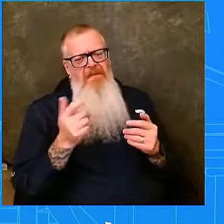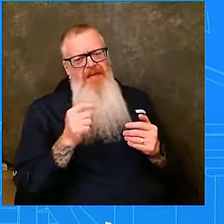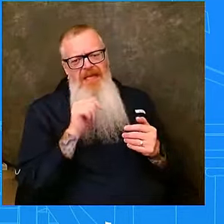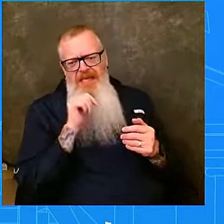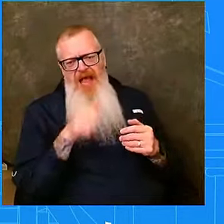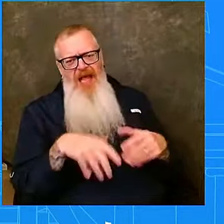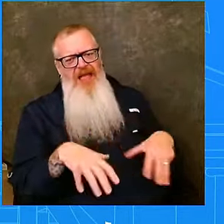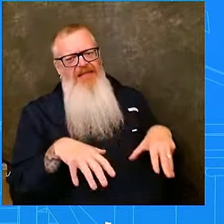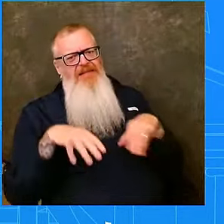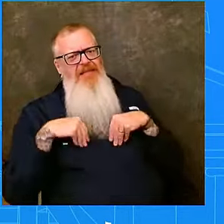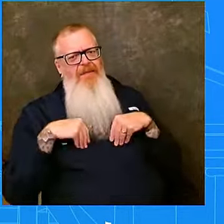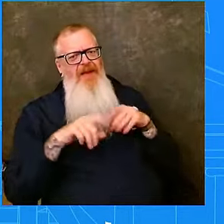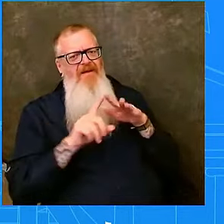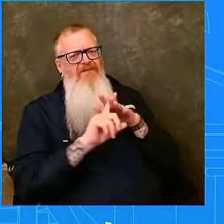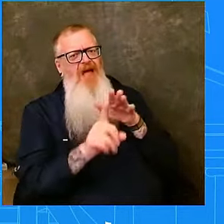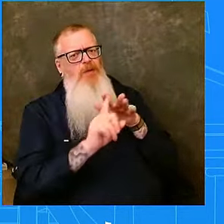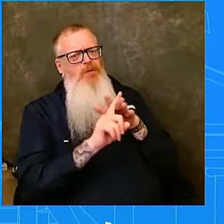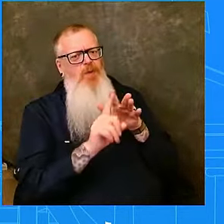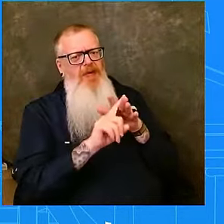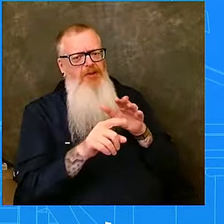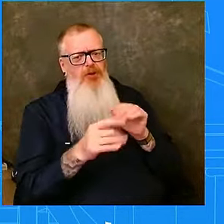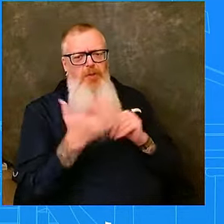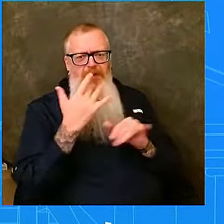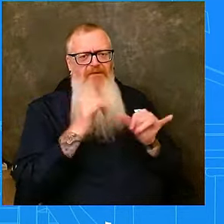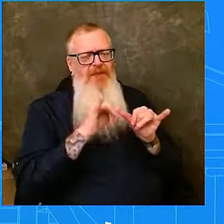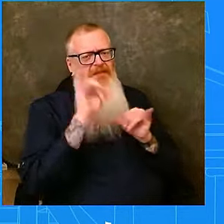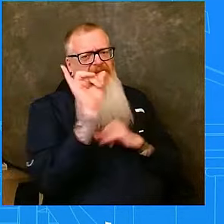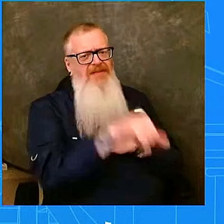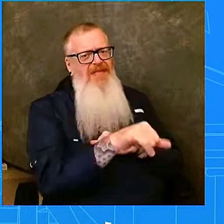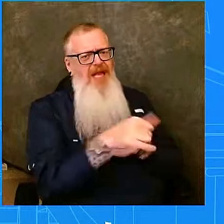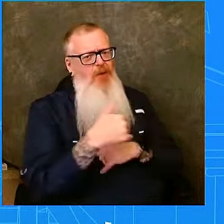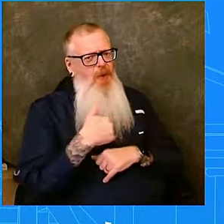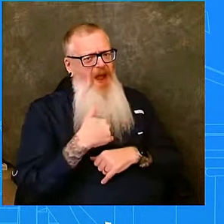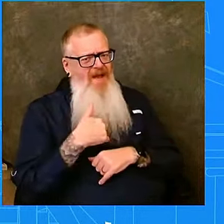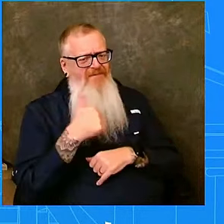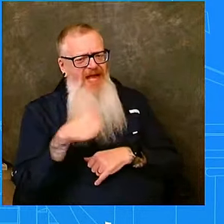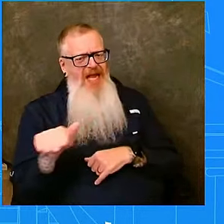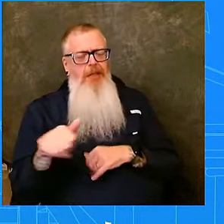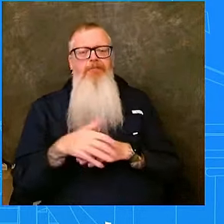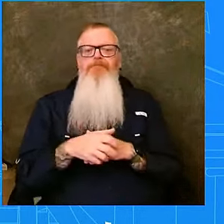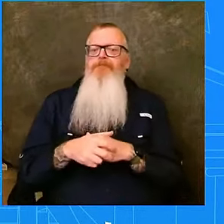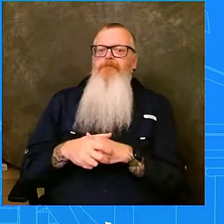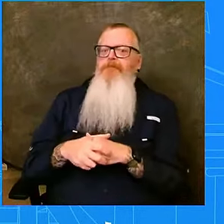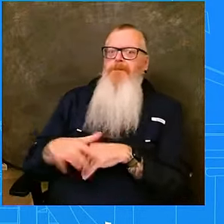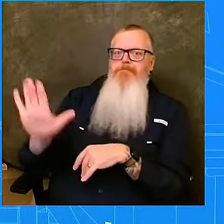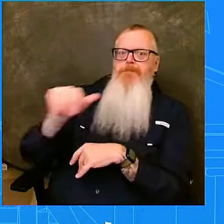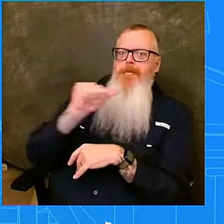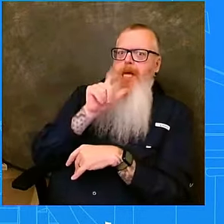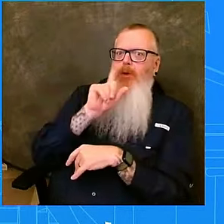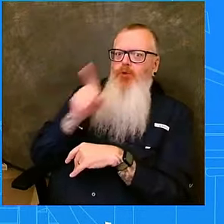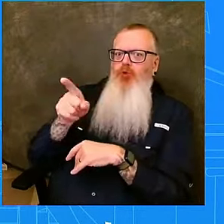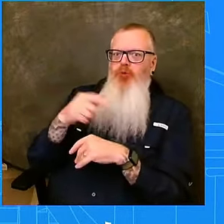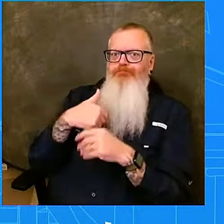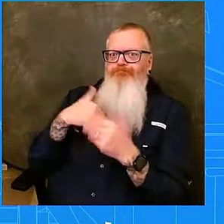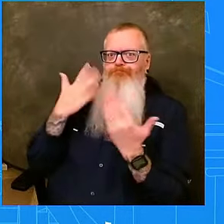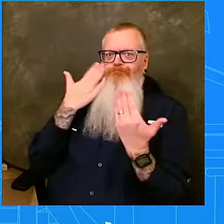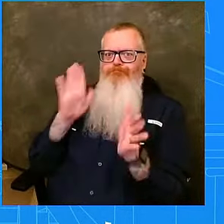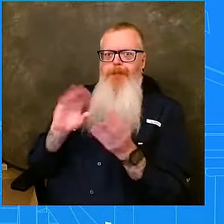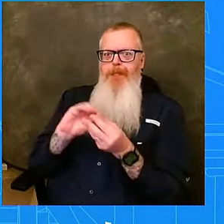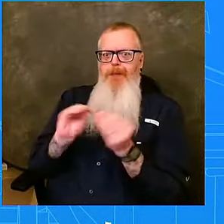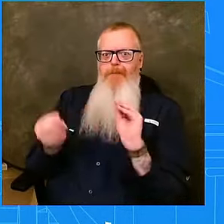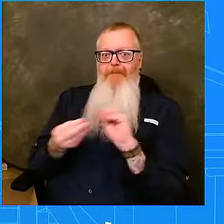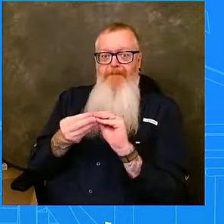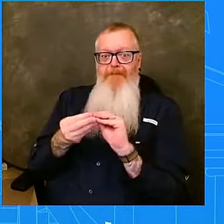I do not have an estimate, but what I can tell you is that I was in Florida on Monday. I met with the mayor of Tampa and the mayor of St.